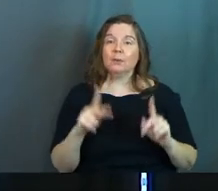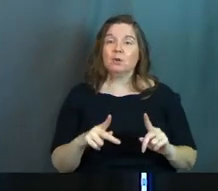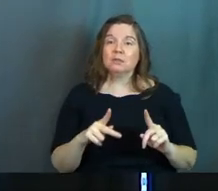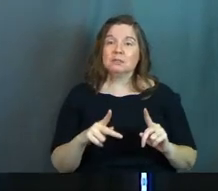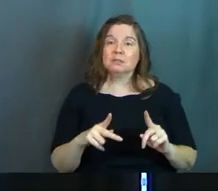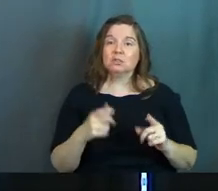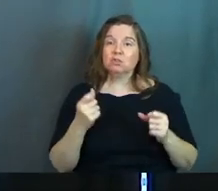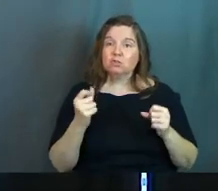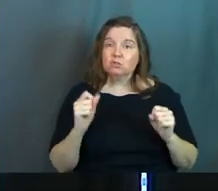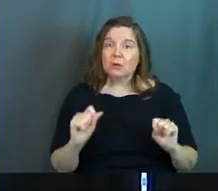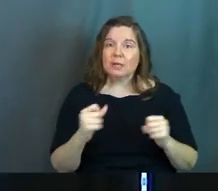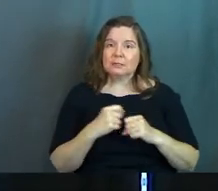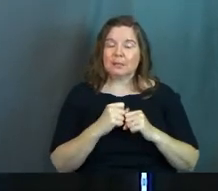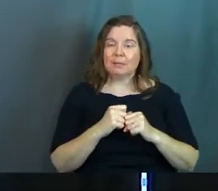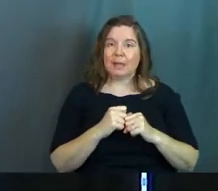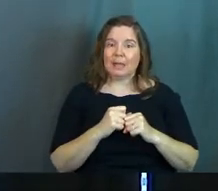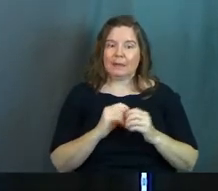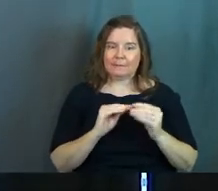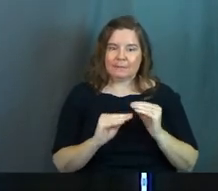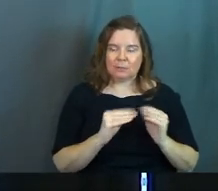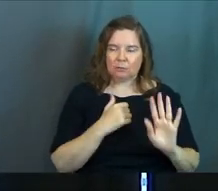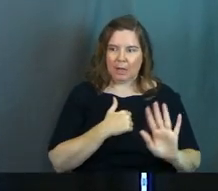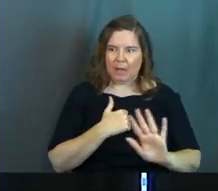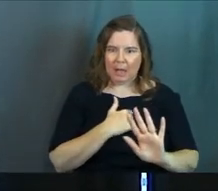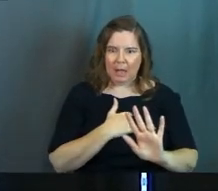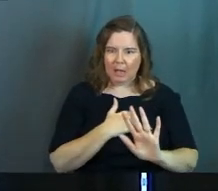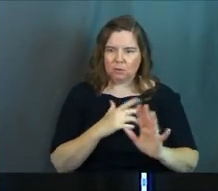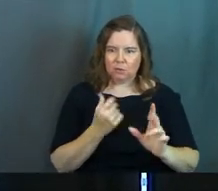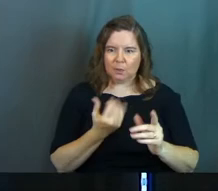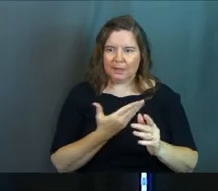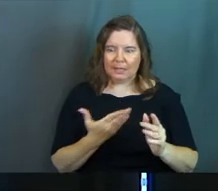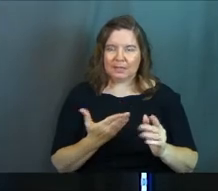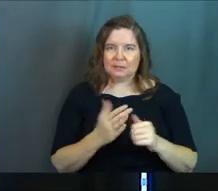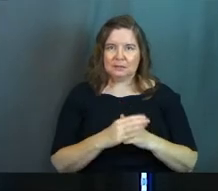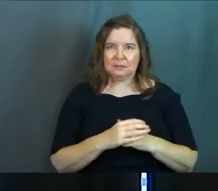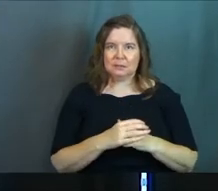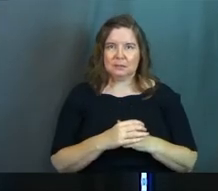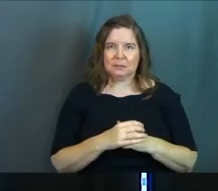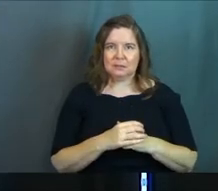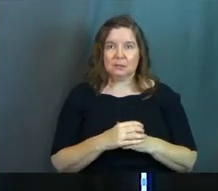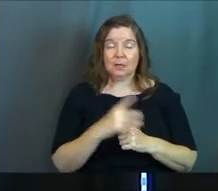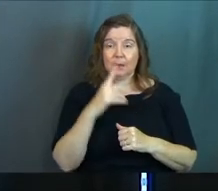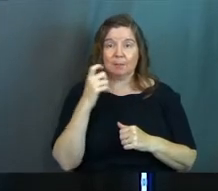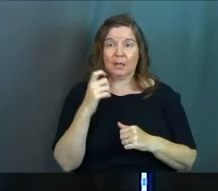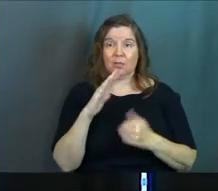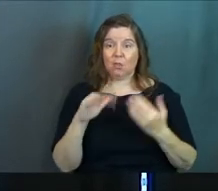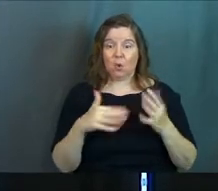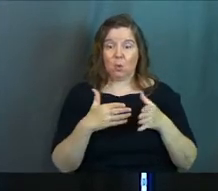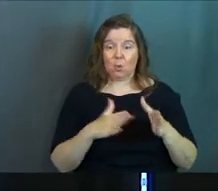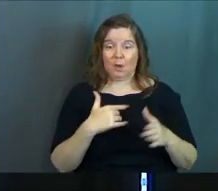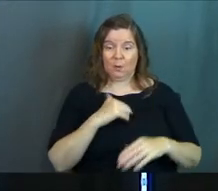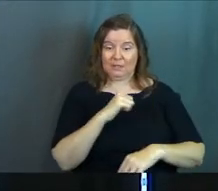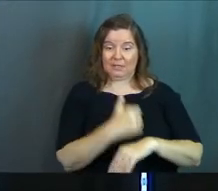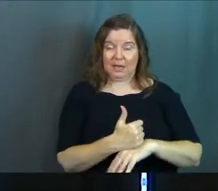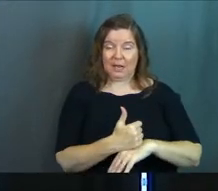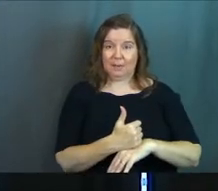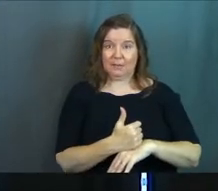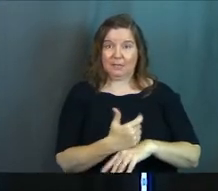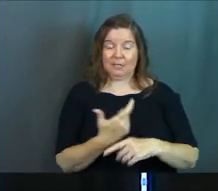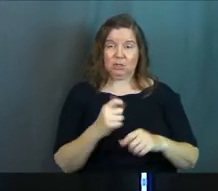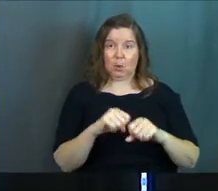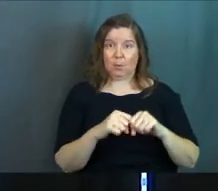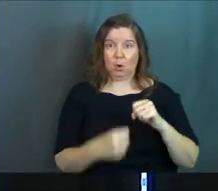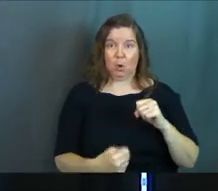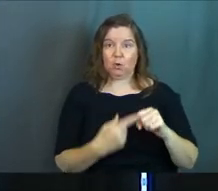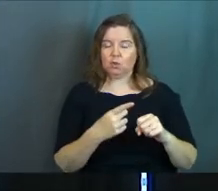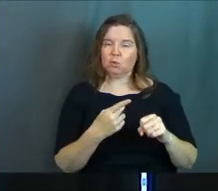the person tries to make amends, tries to apologize, tries to do the things, because the whole way we've set this thing up is so